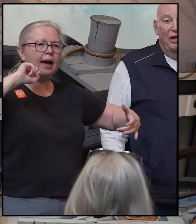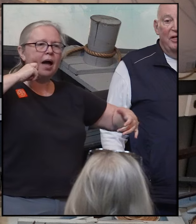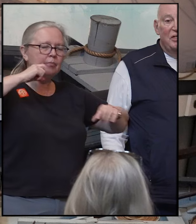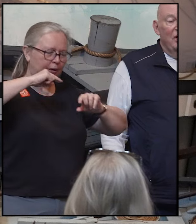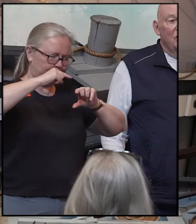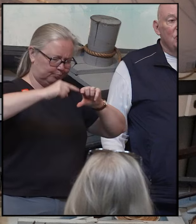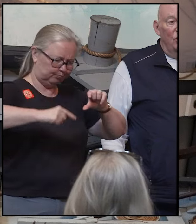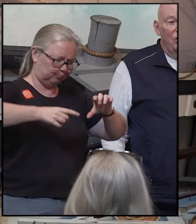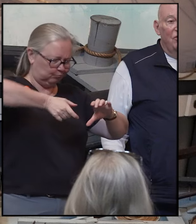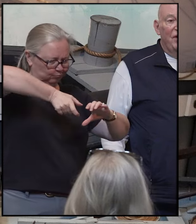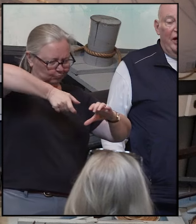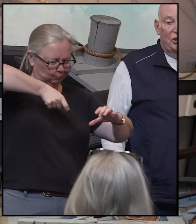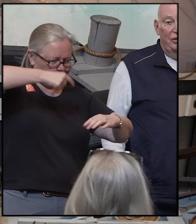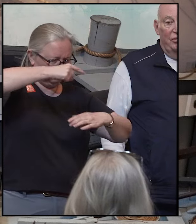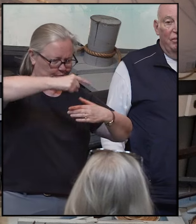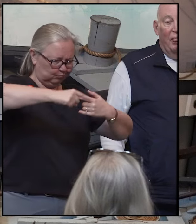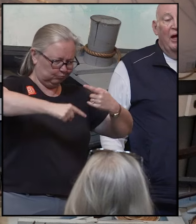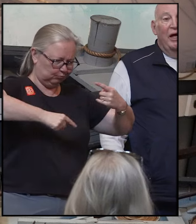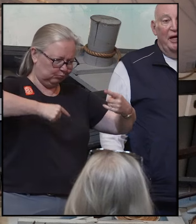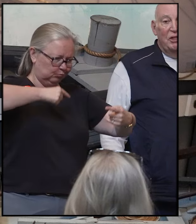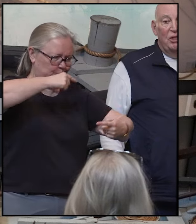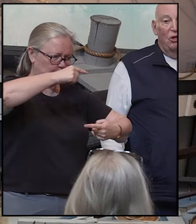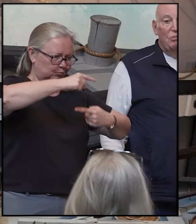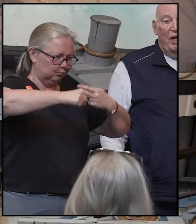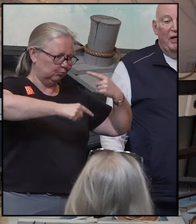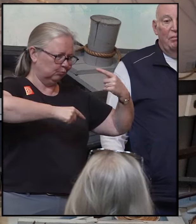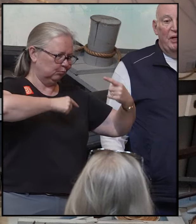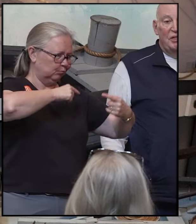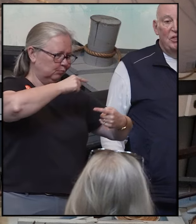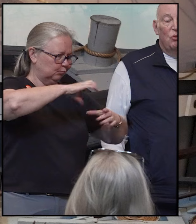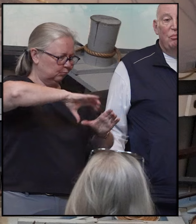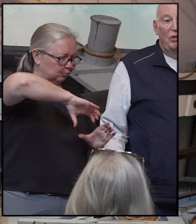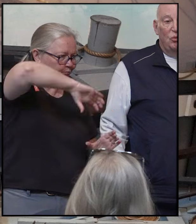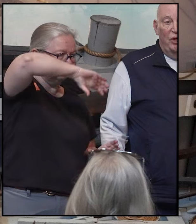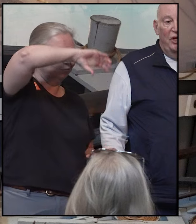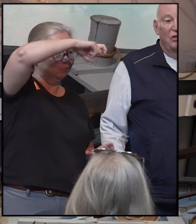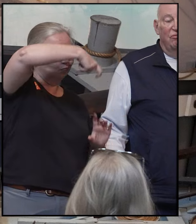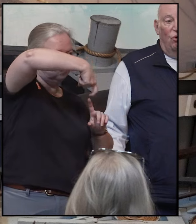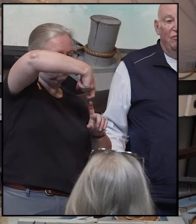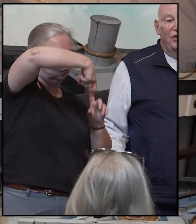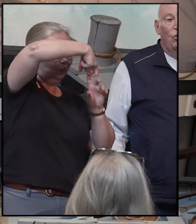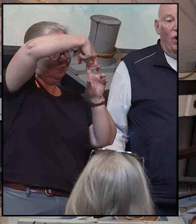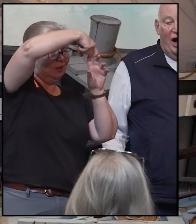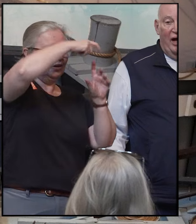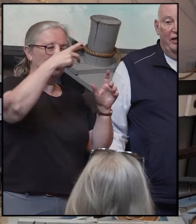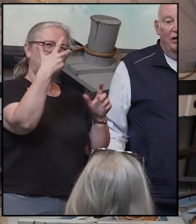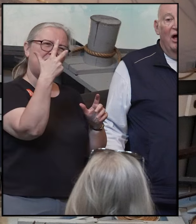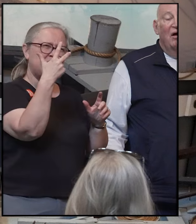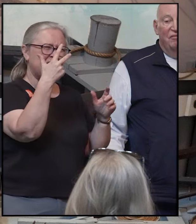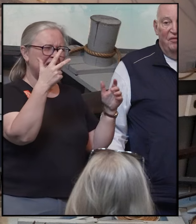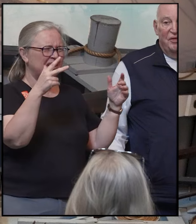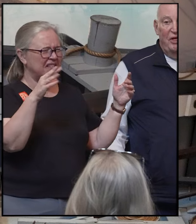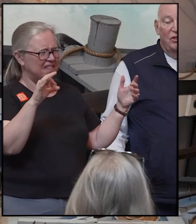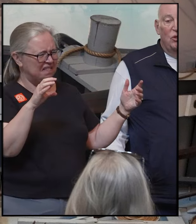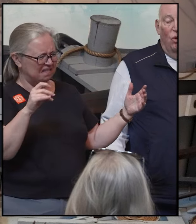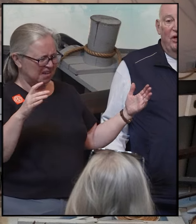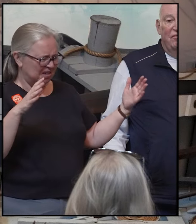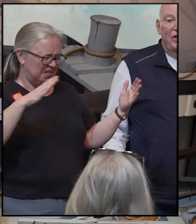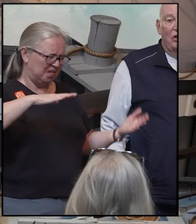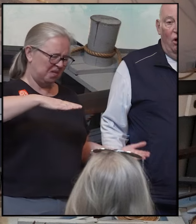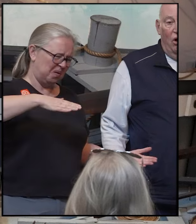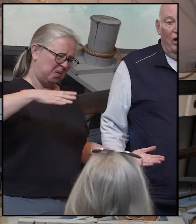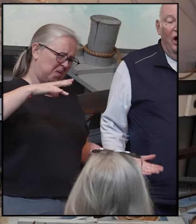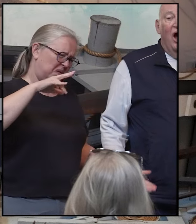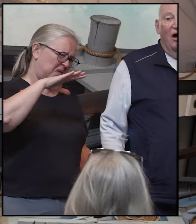corer does in a circular fashion. Each of those blanket pieces would be three to four feet wide, 15 to